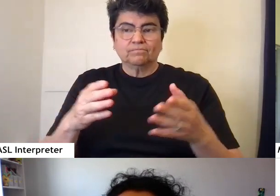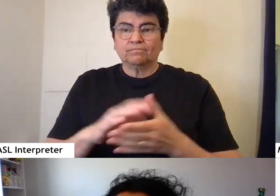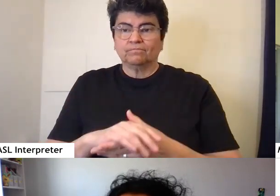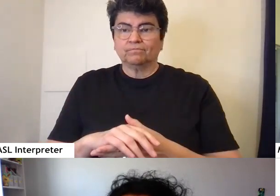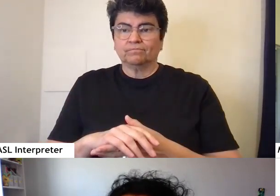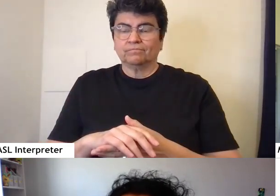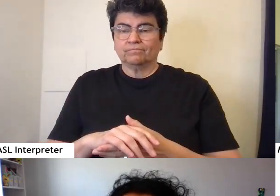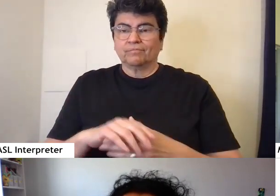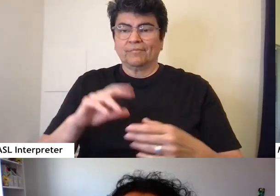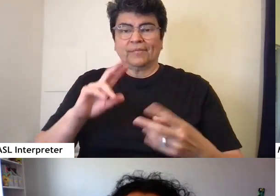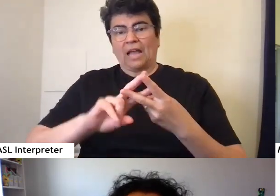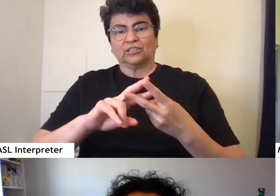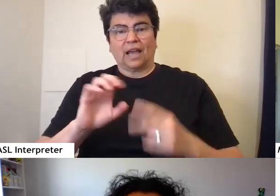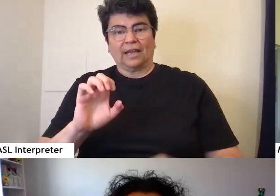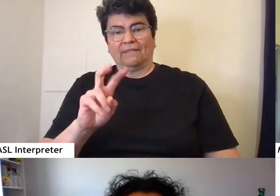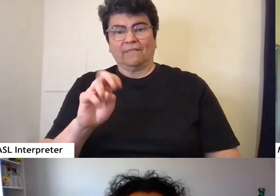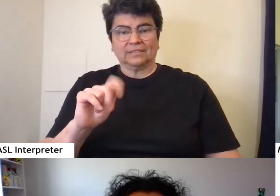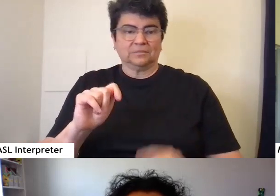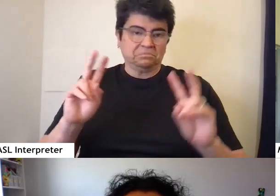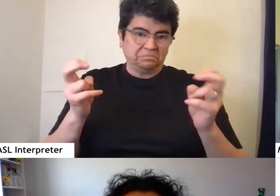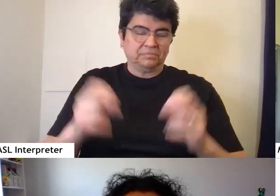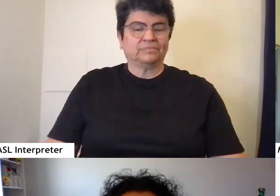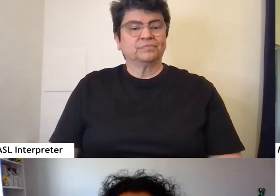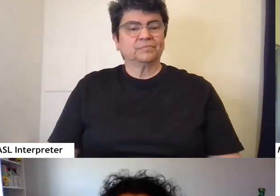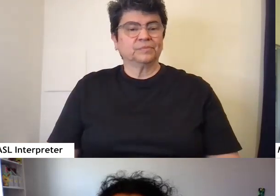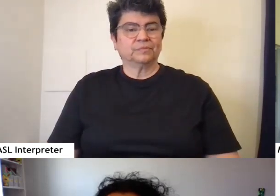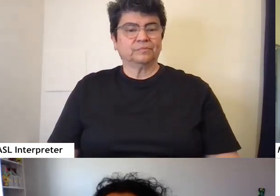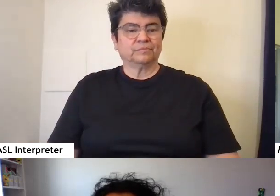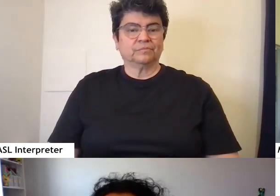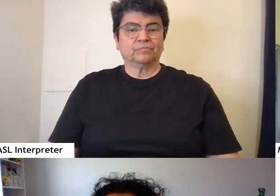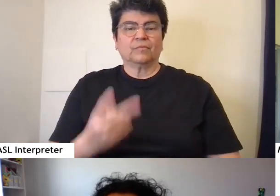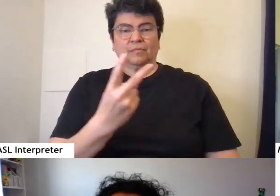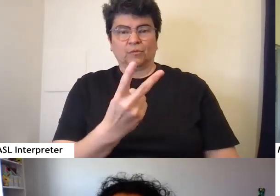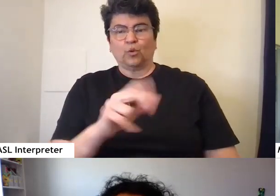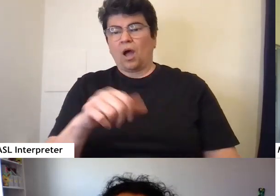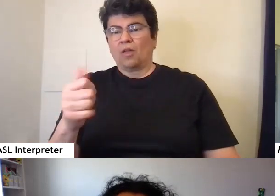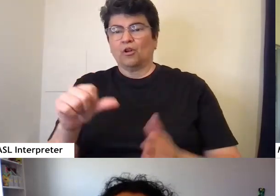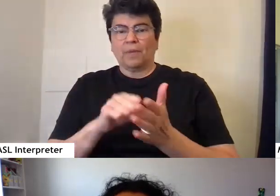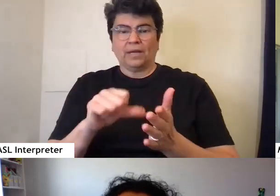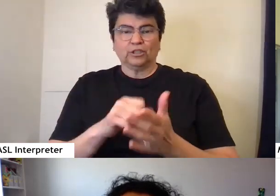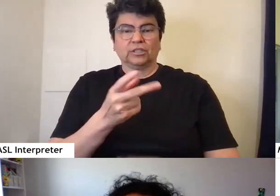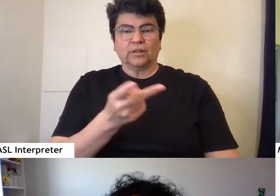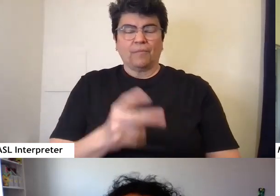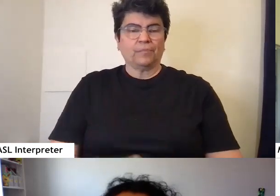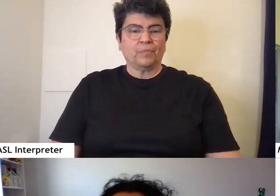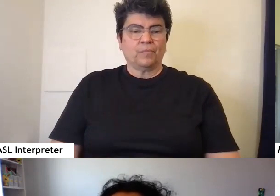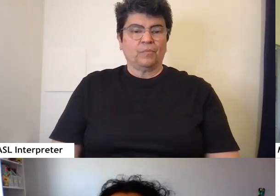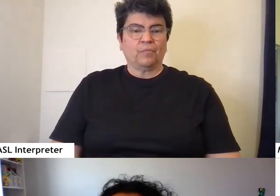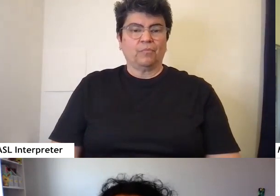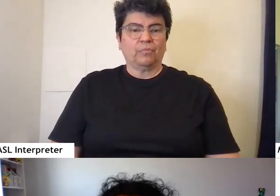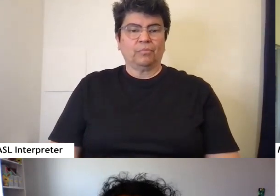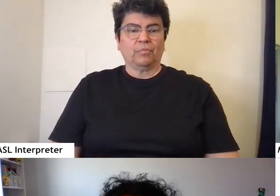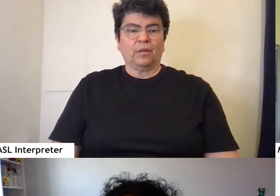text, hashtag event essentially, to other pages, non-sequential pages, rather non